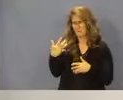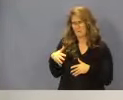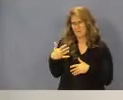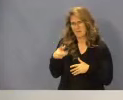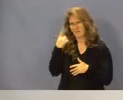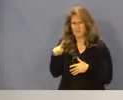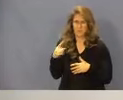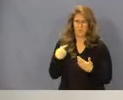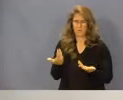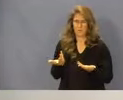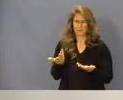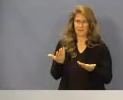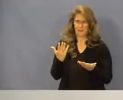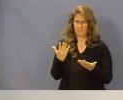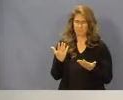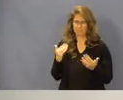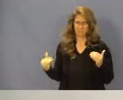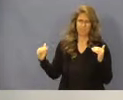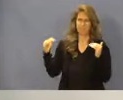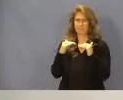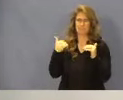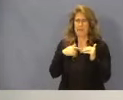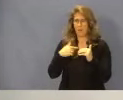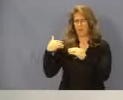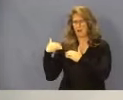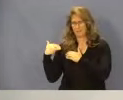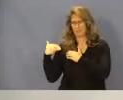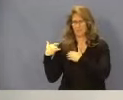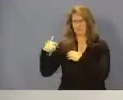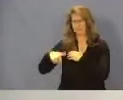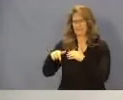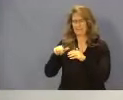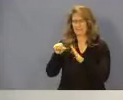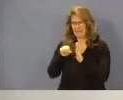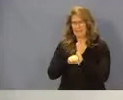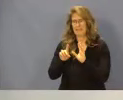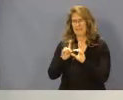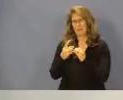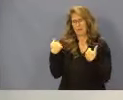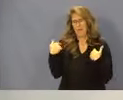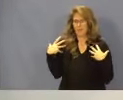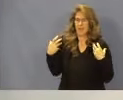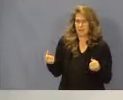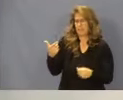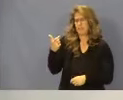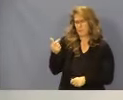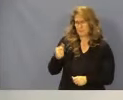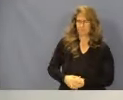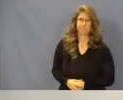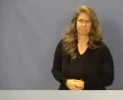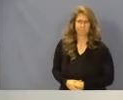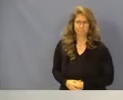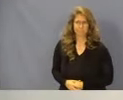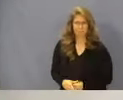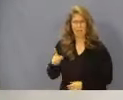fulfill our obligations as a state and as a department to have a healthy Georgia. And I